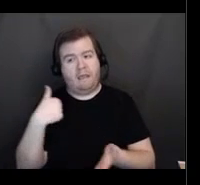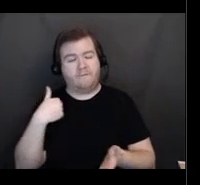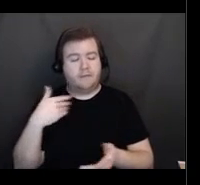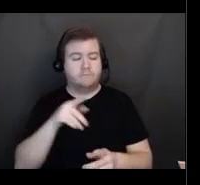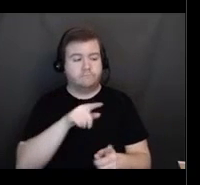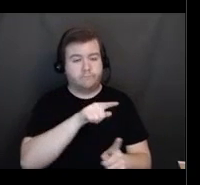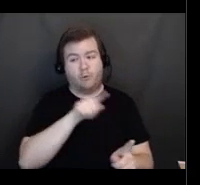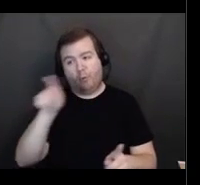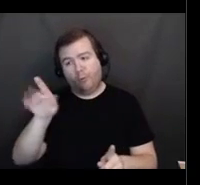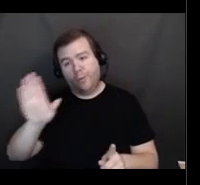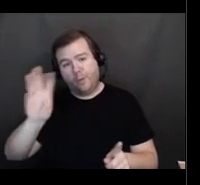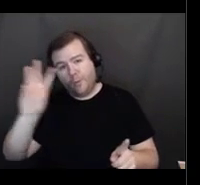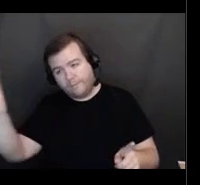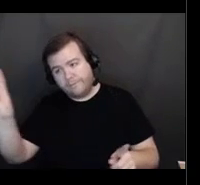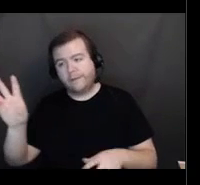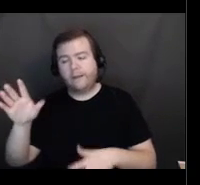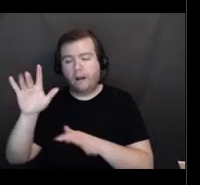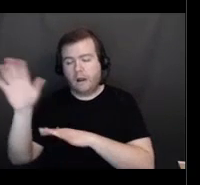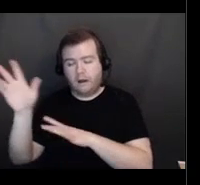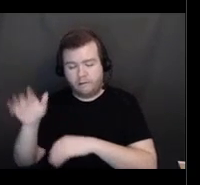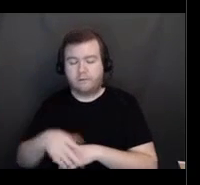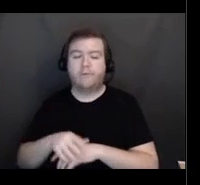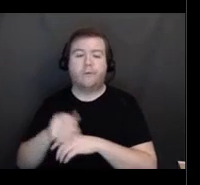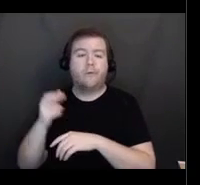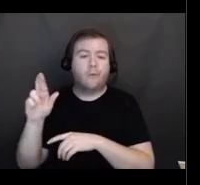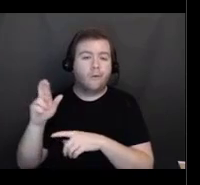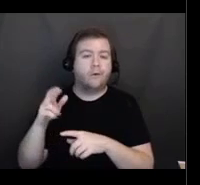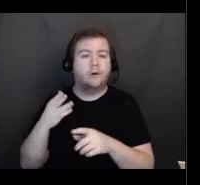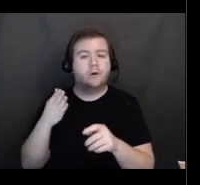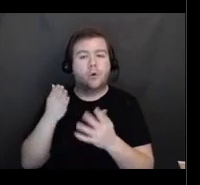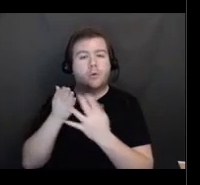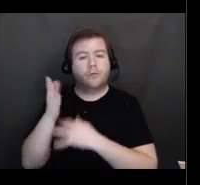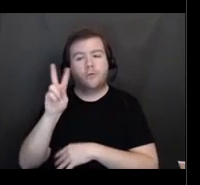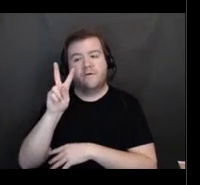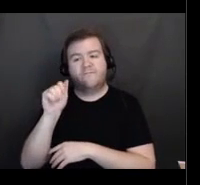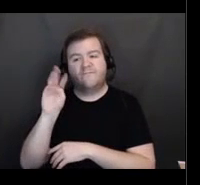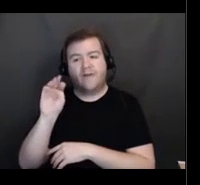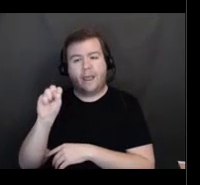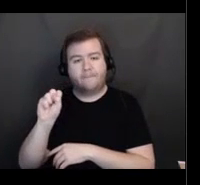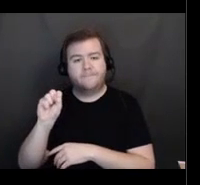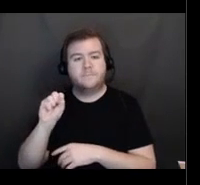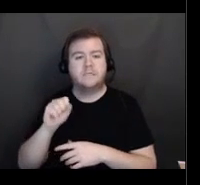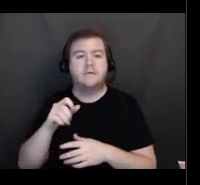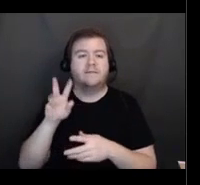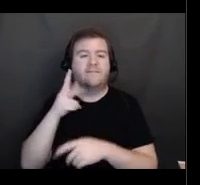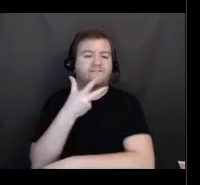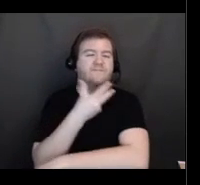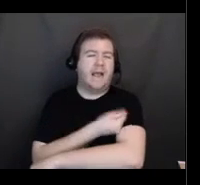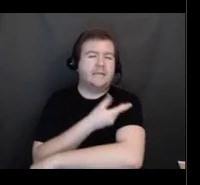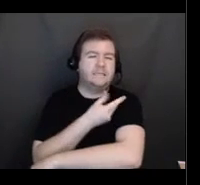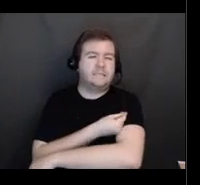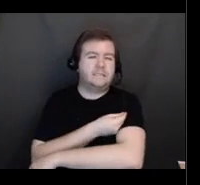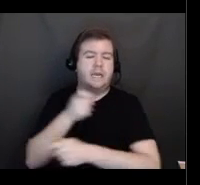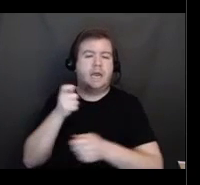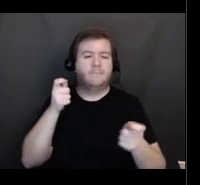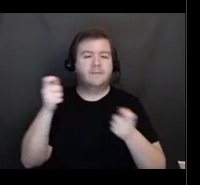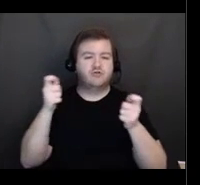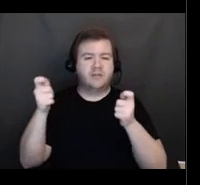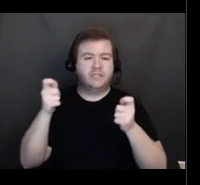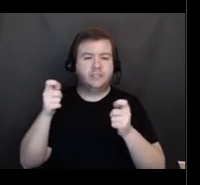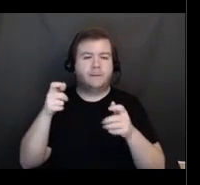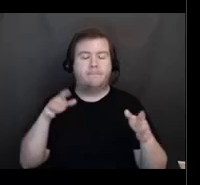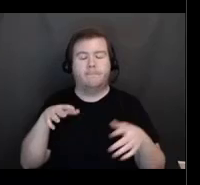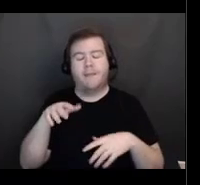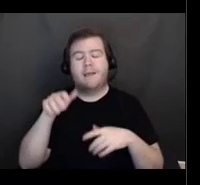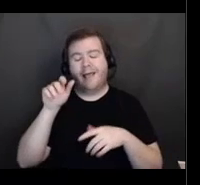to the vaccine administration management system or VAMS as their online scheduling tool. So there are